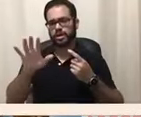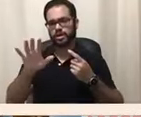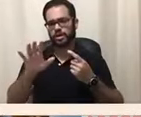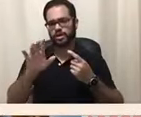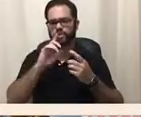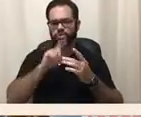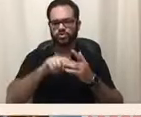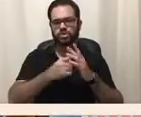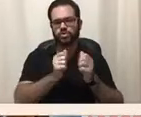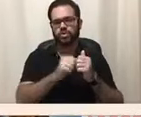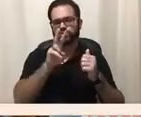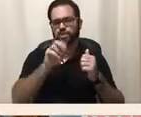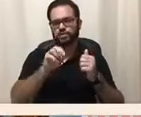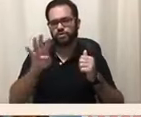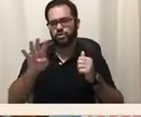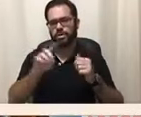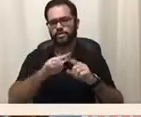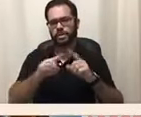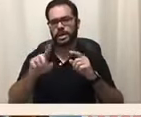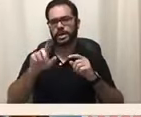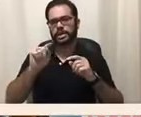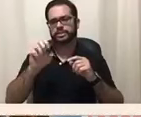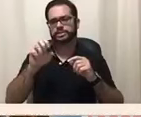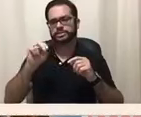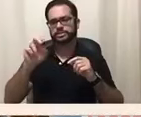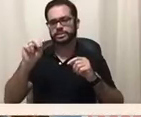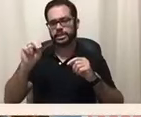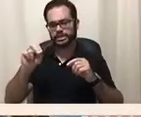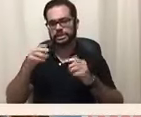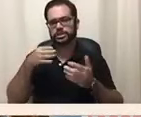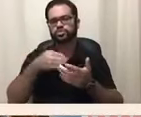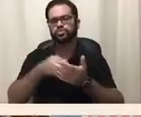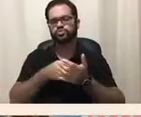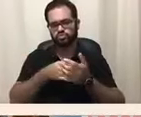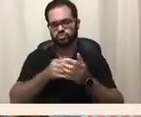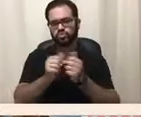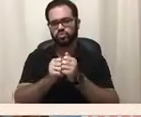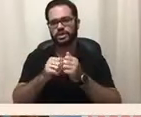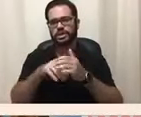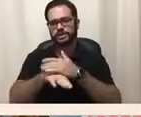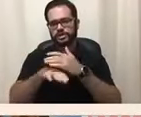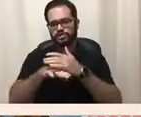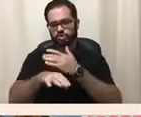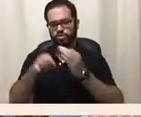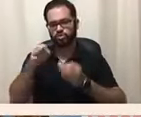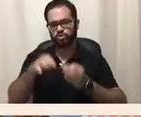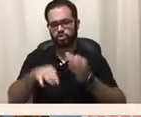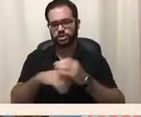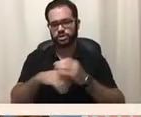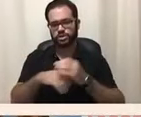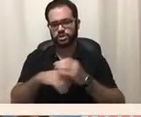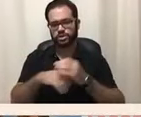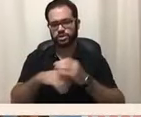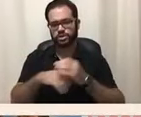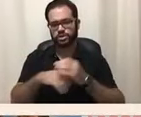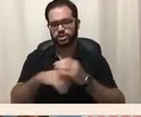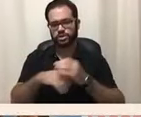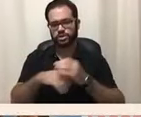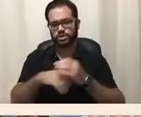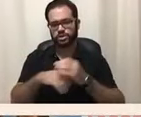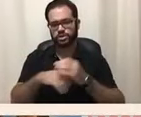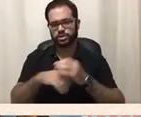inaccessible courts. In 2004, the United States Supreme Court hears Tennessee v. Lane, a case which